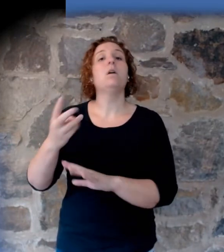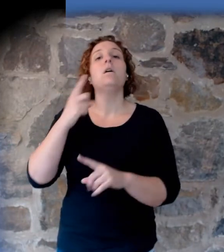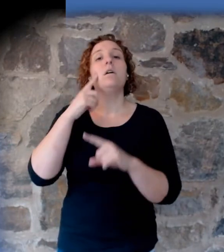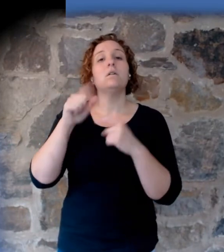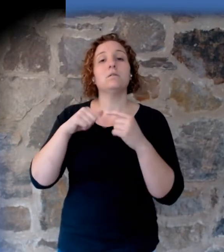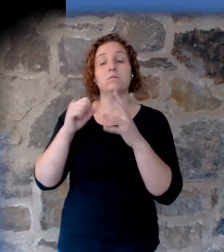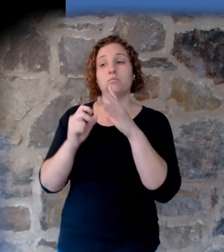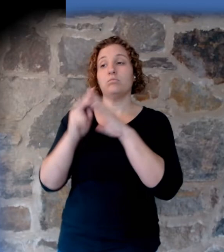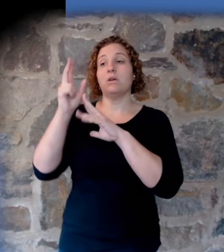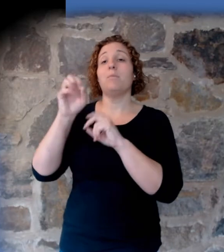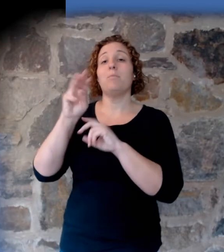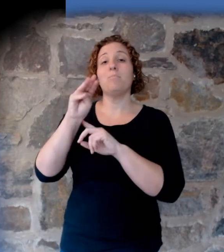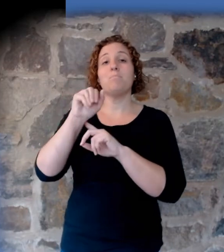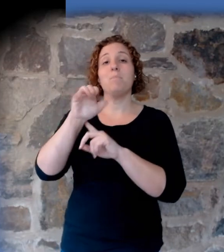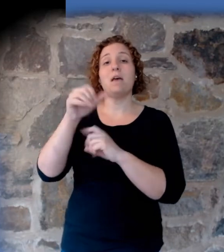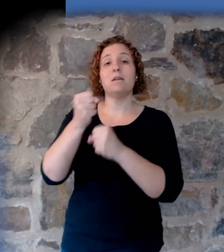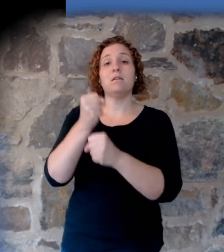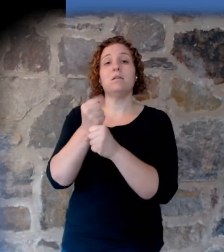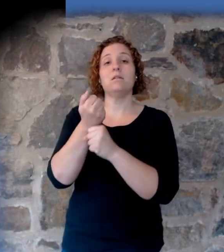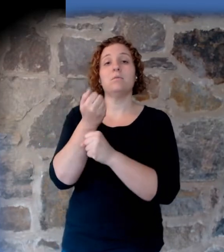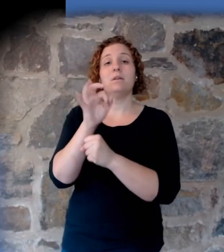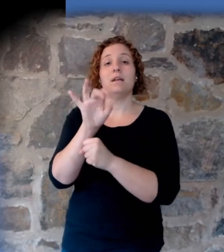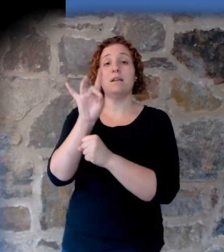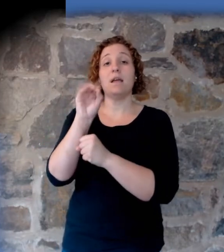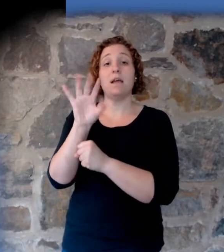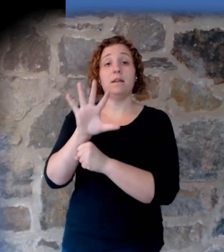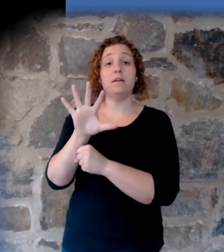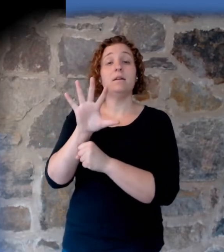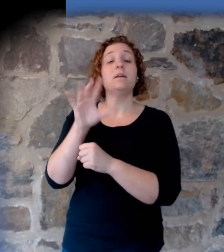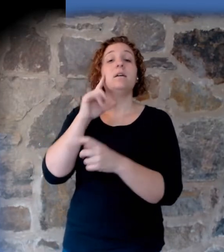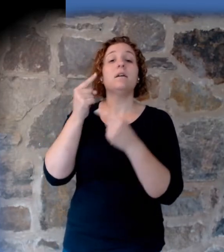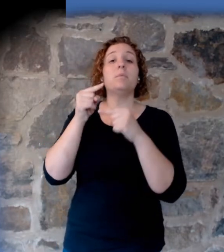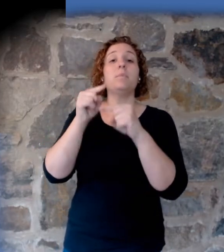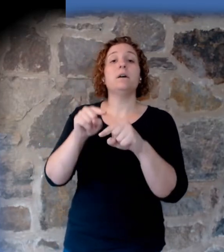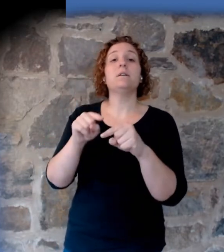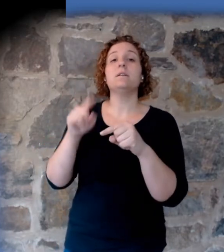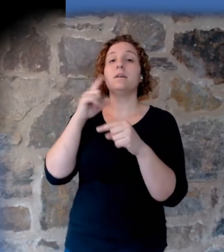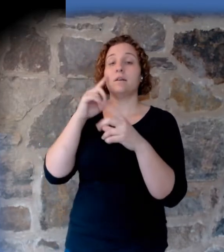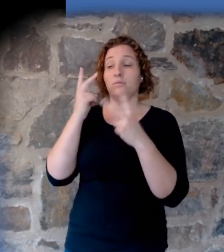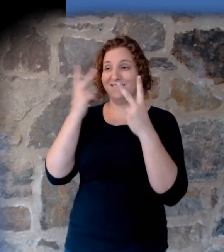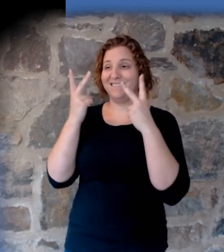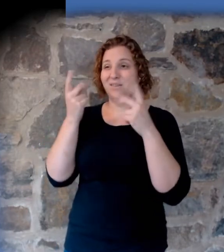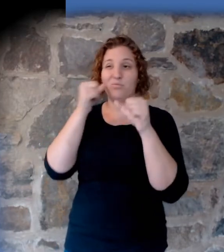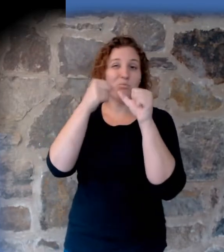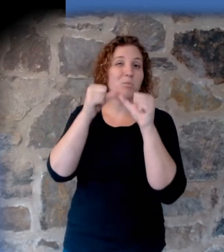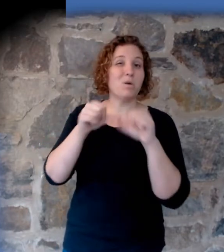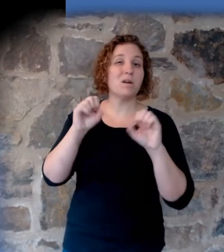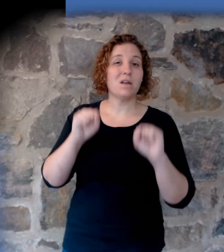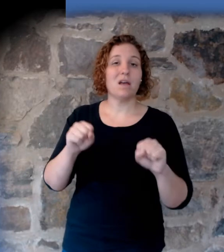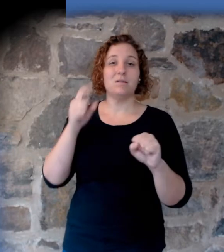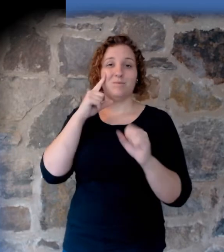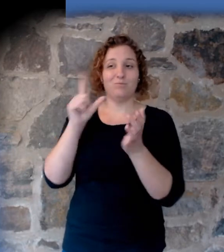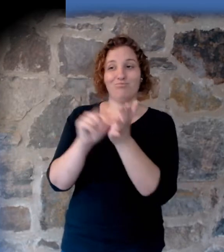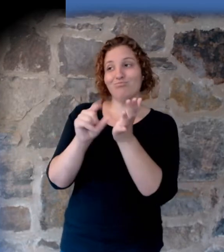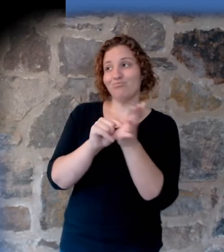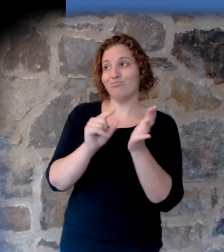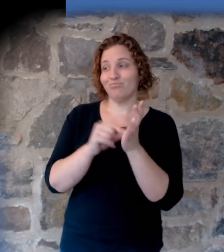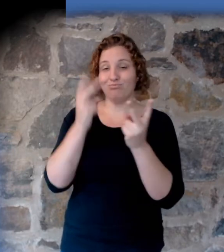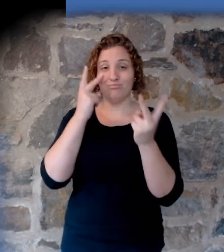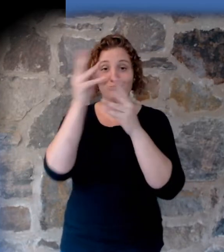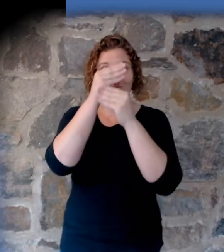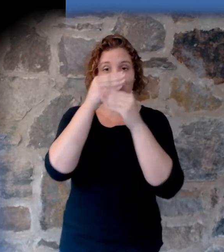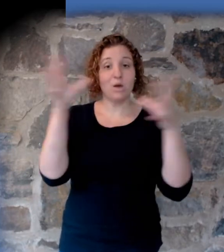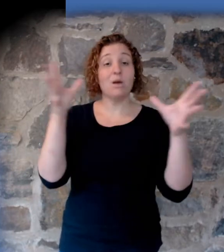Many people remember that eruption because it was very well publicized and covered by the press. And Mount St. Helens is very